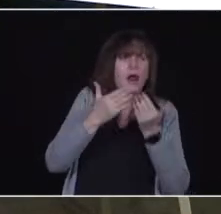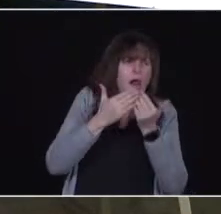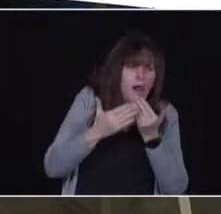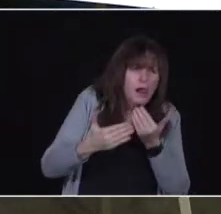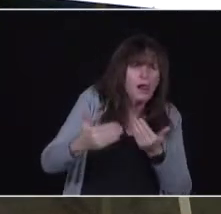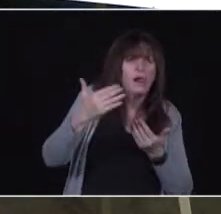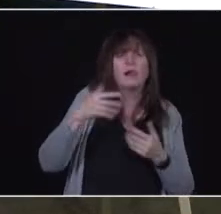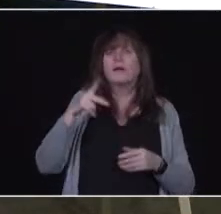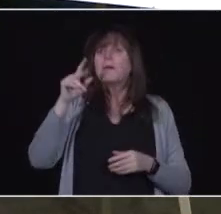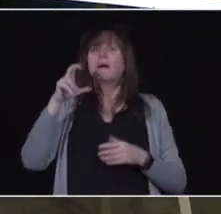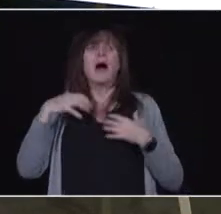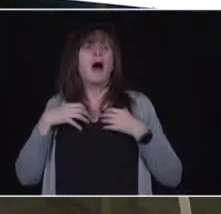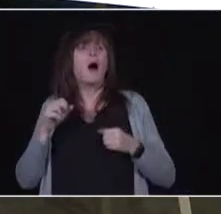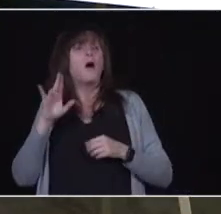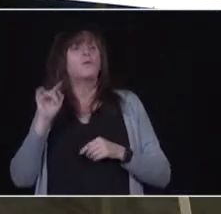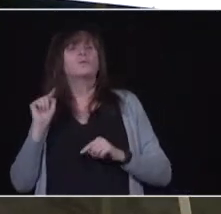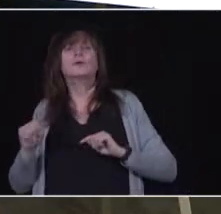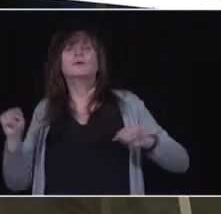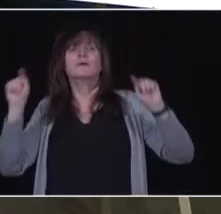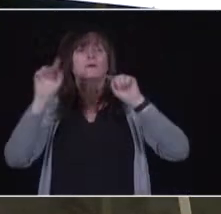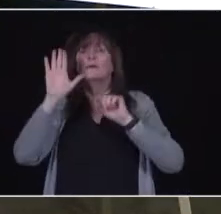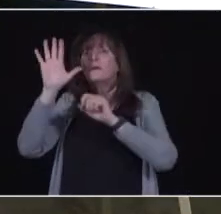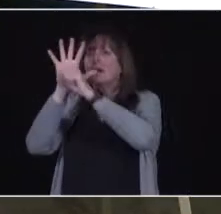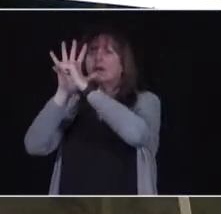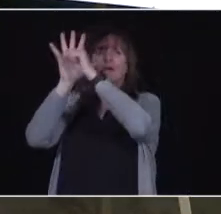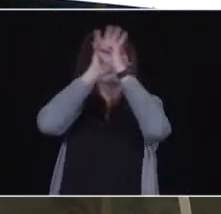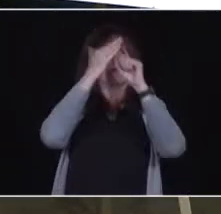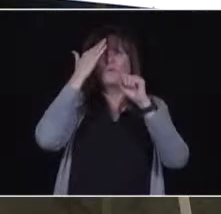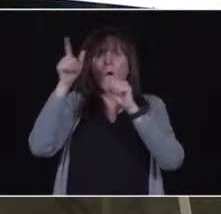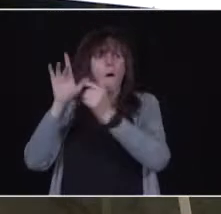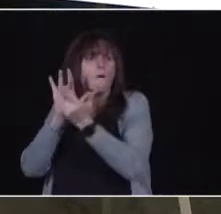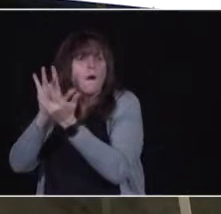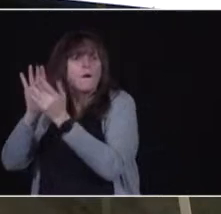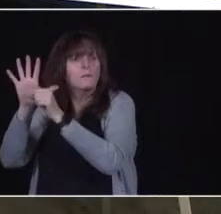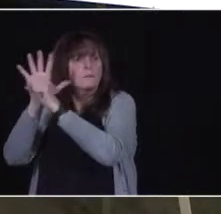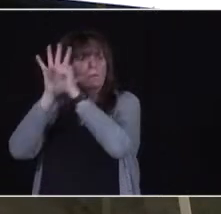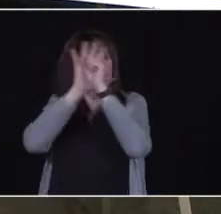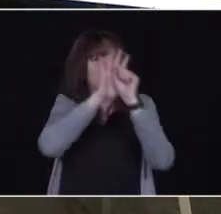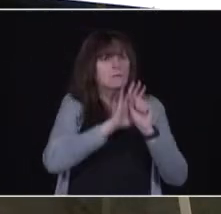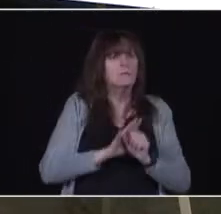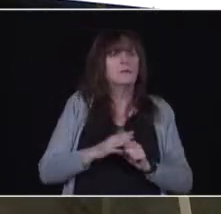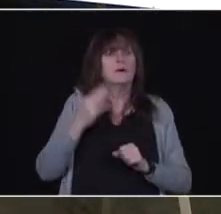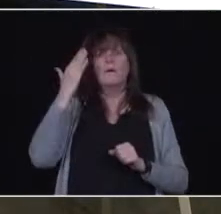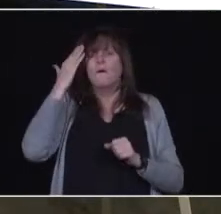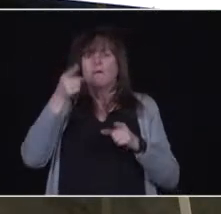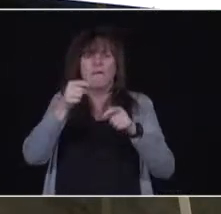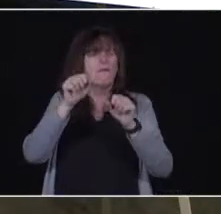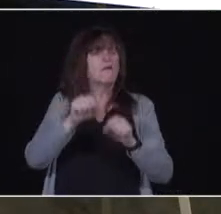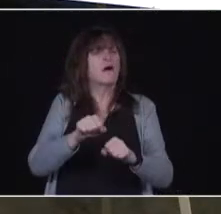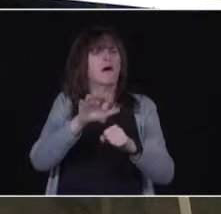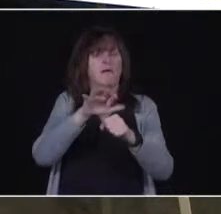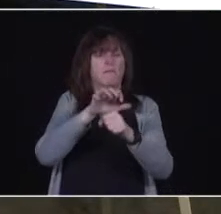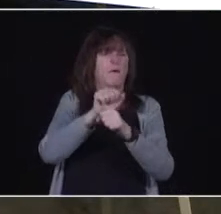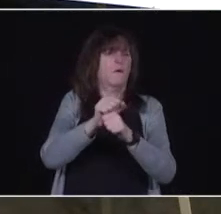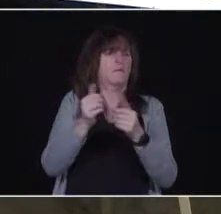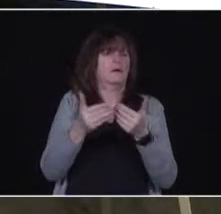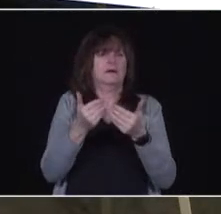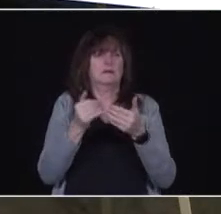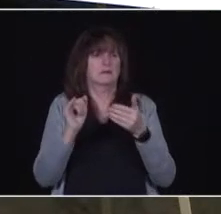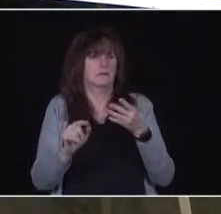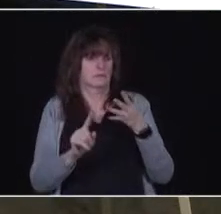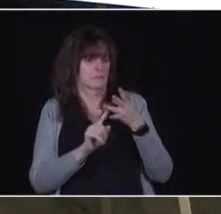those populations and make sure they know. So you will be able to get an appointment. So starting the third week of March, was 80-year-olds and plus.